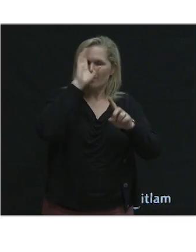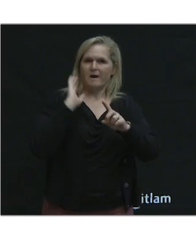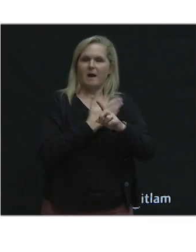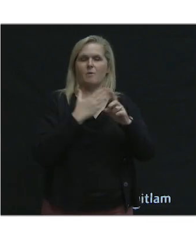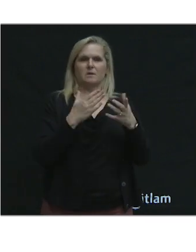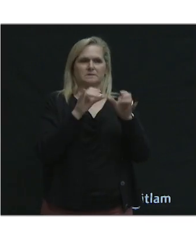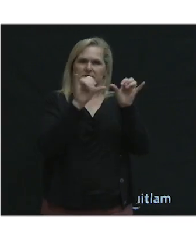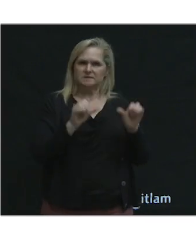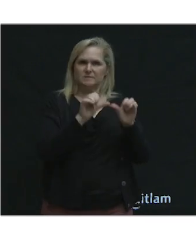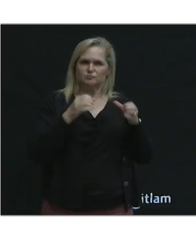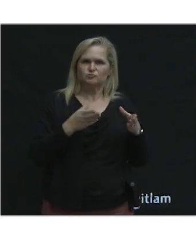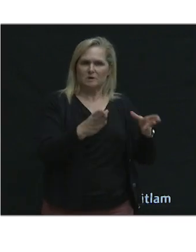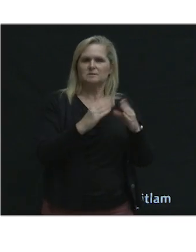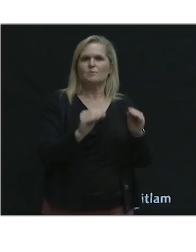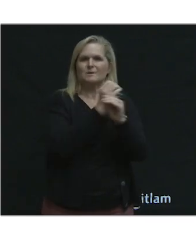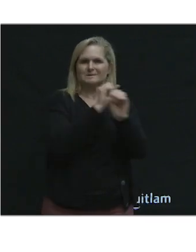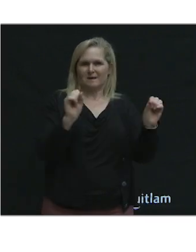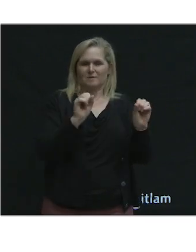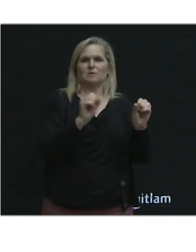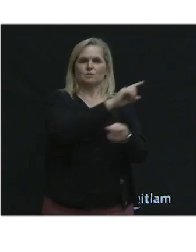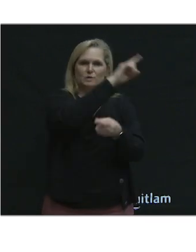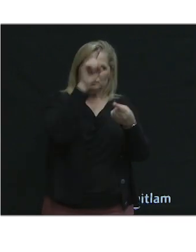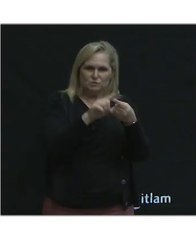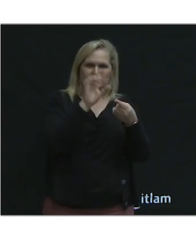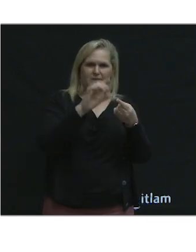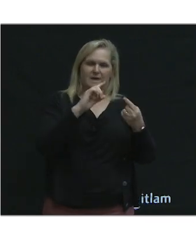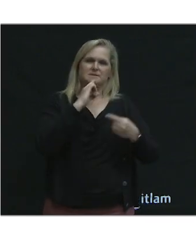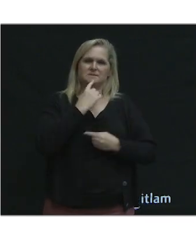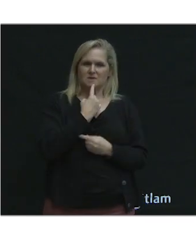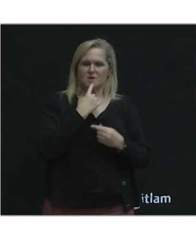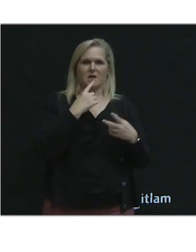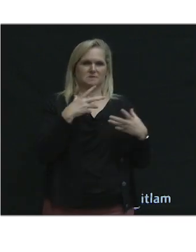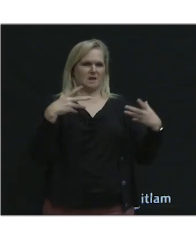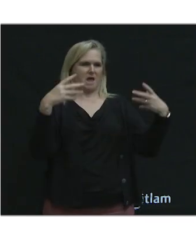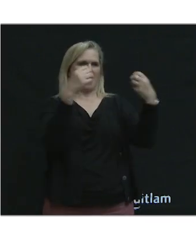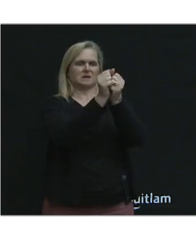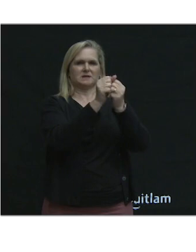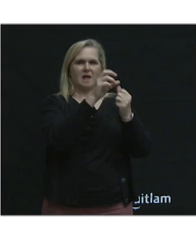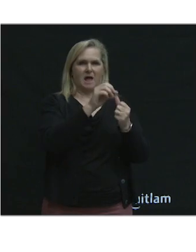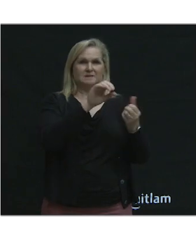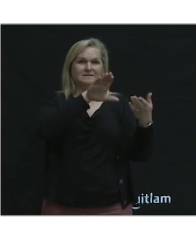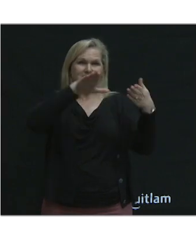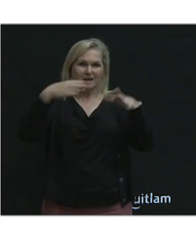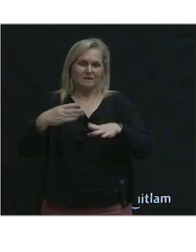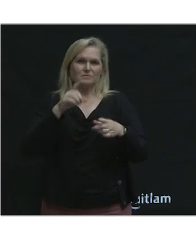safer by reducing serious traffic injuries and fatalities down to zero.